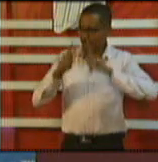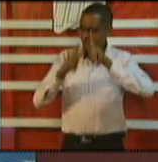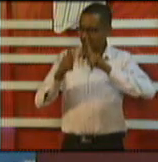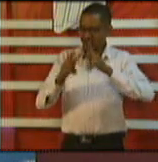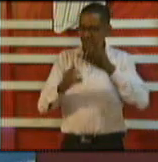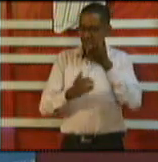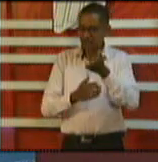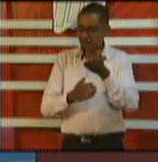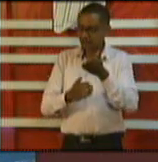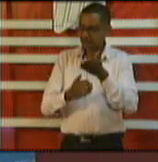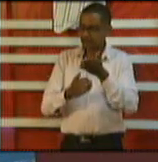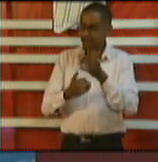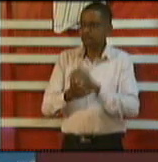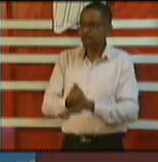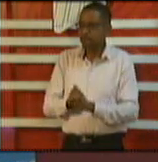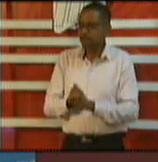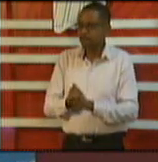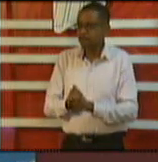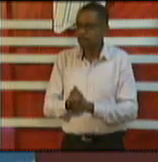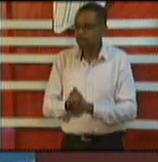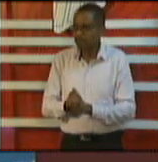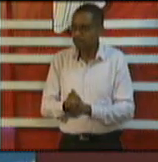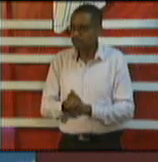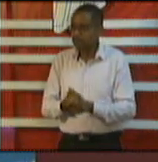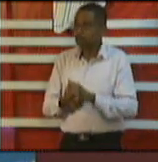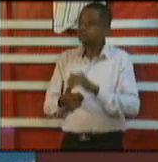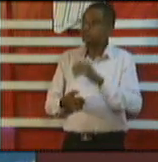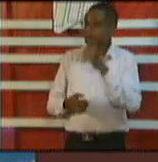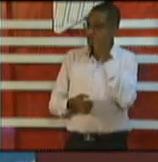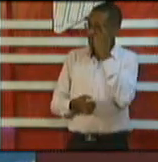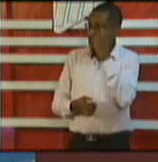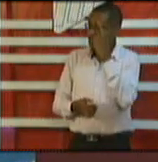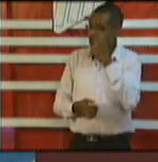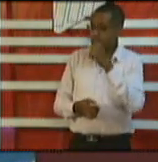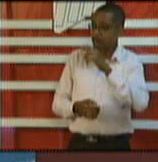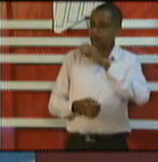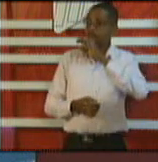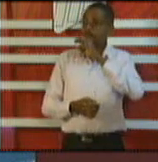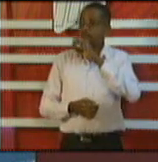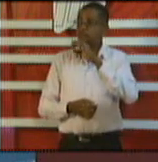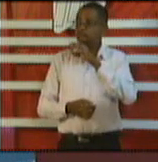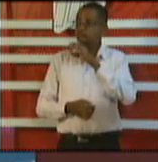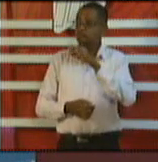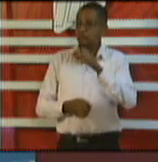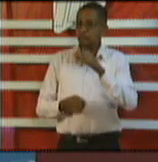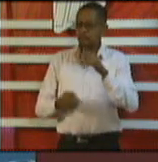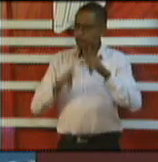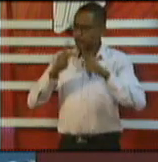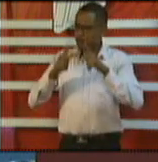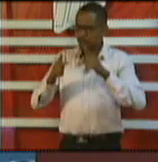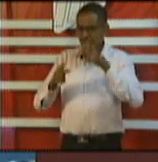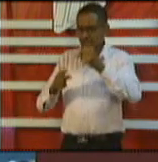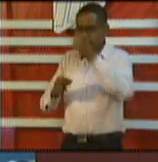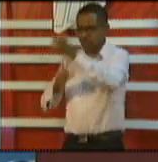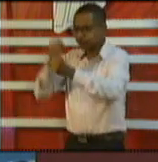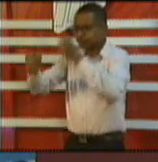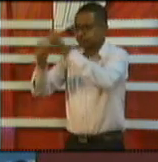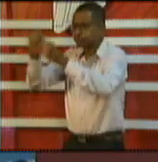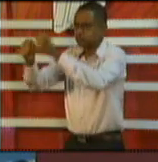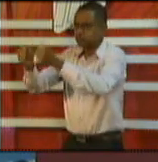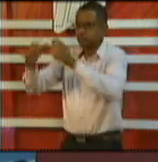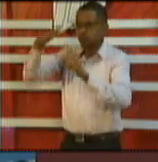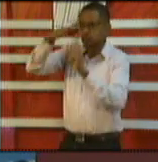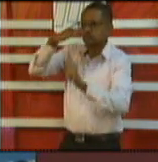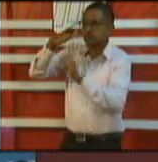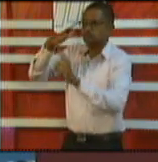that's roughly 400 out of the 661 that are quarantined on larger vessels outside of the normal quarantine sector. In terms of the